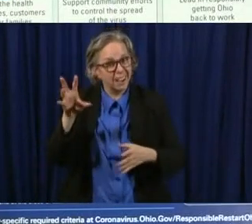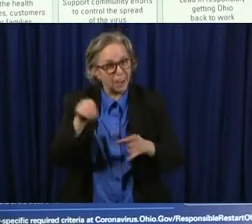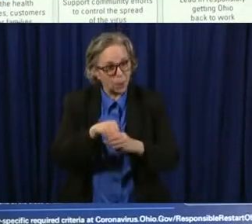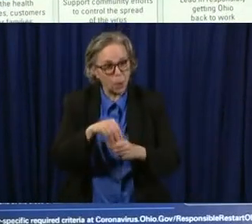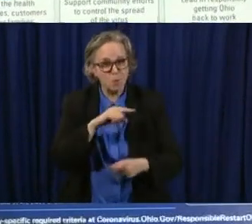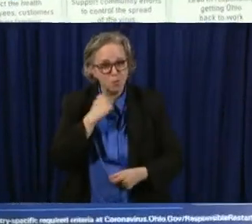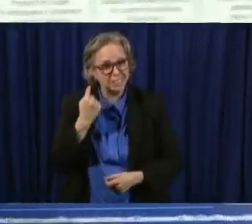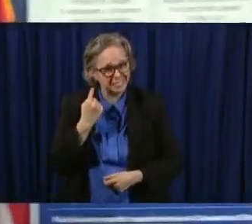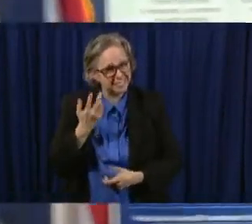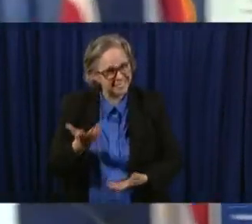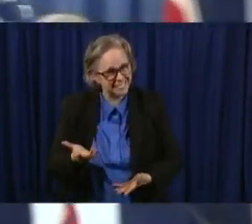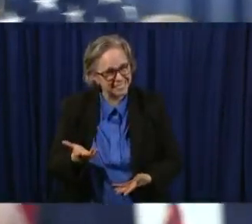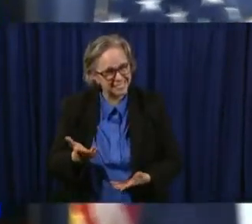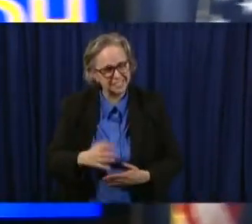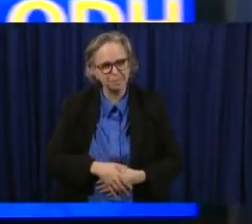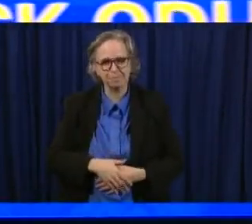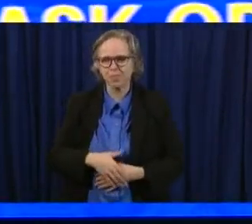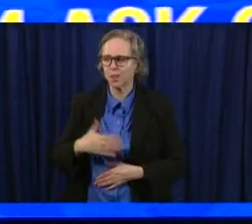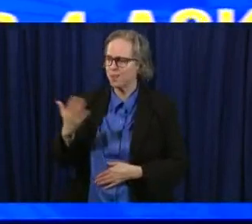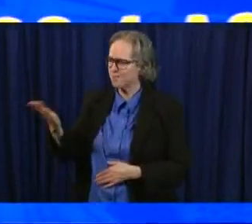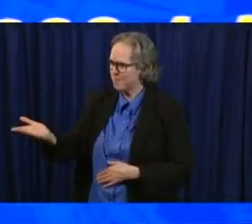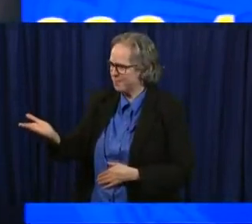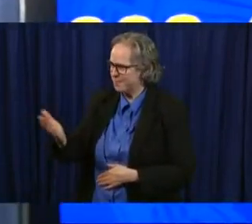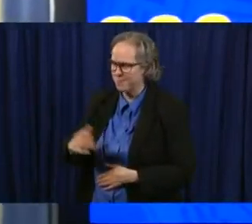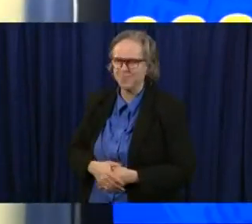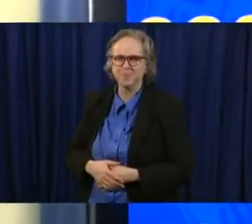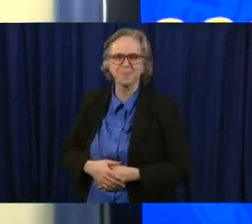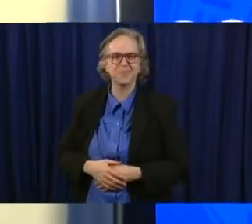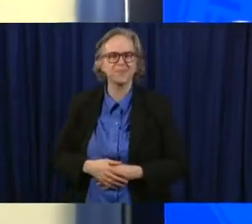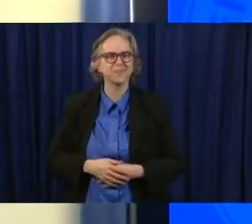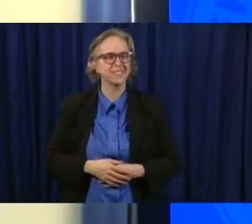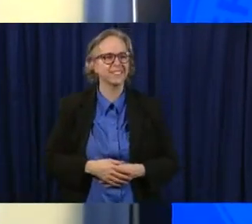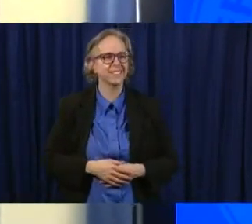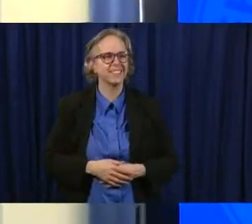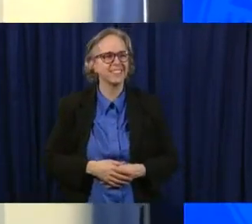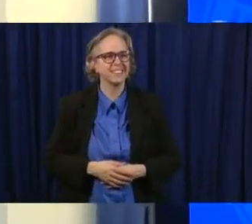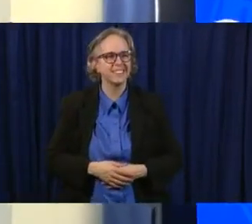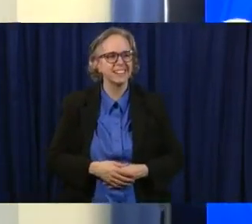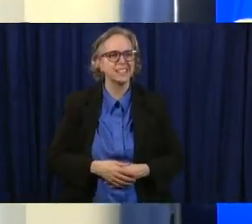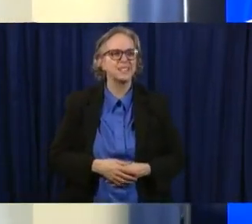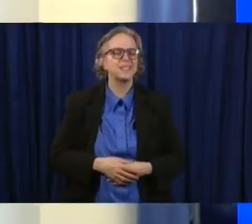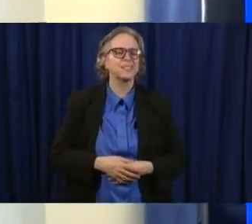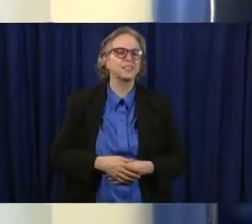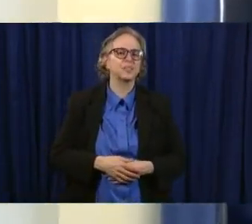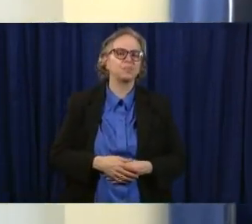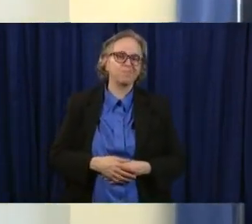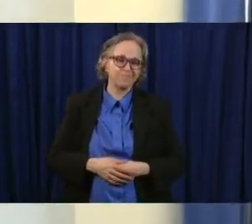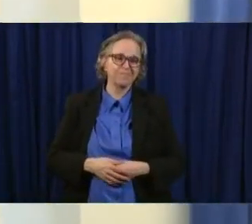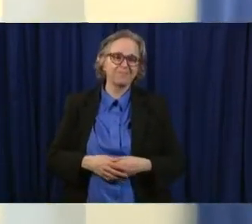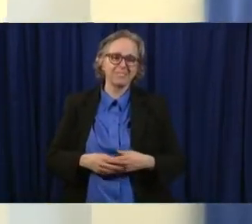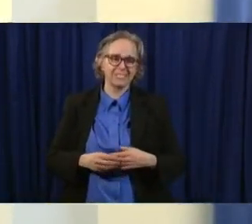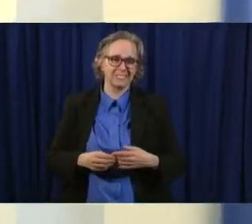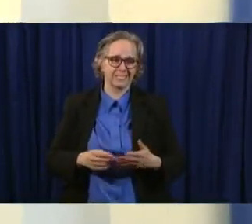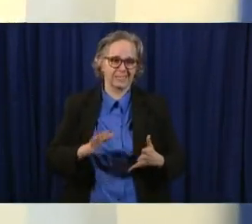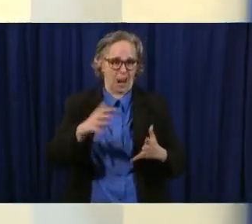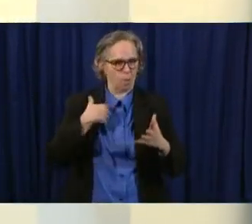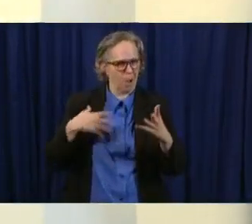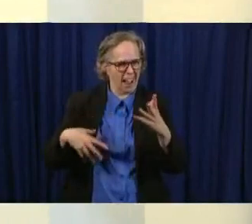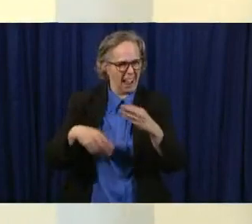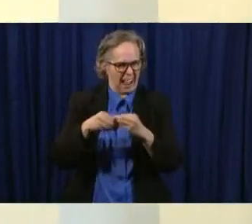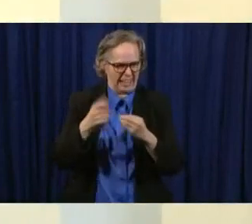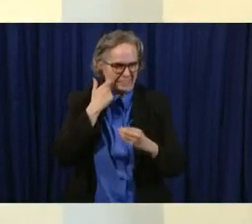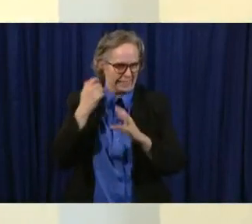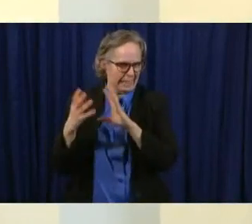will add that um